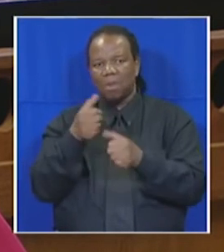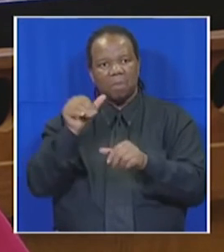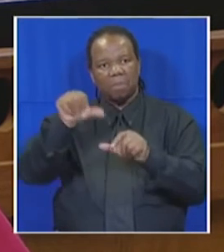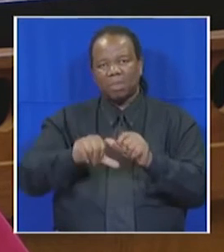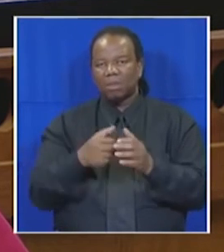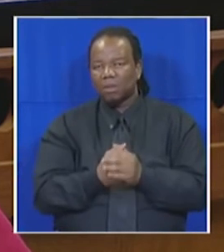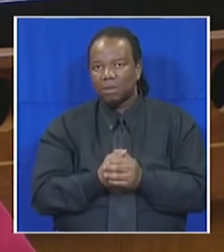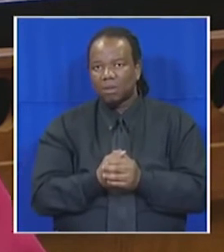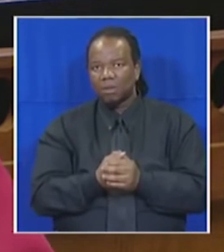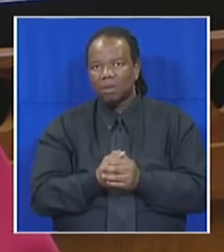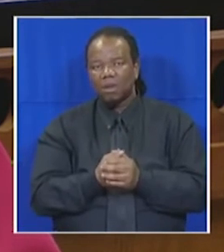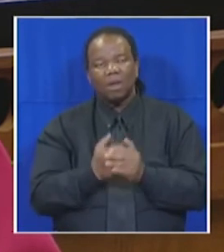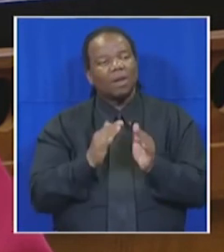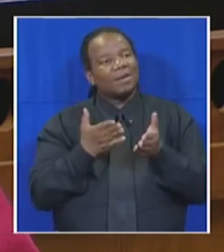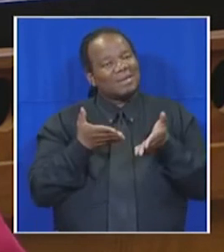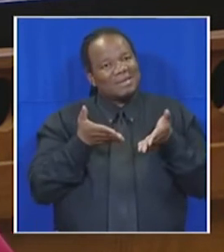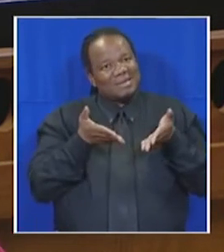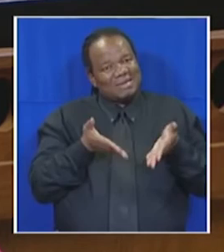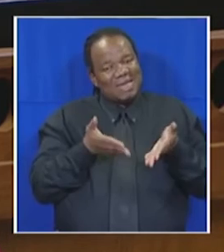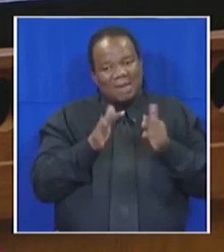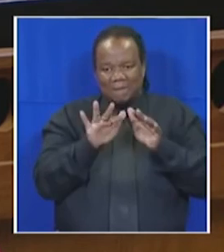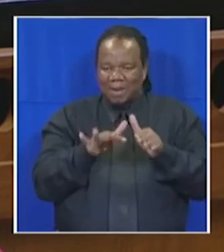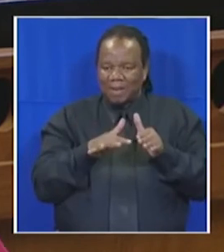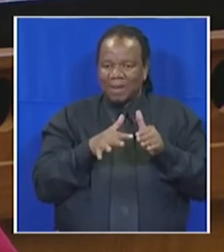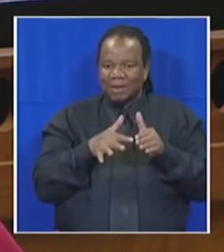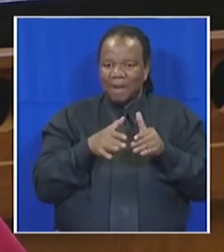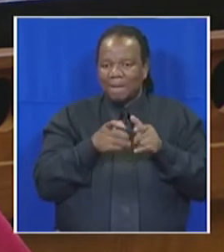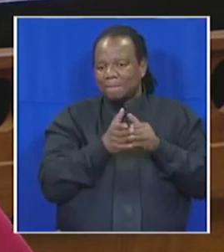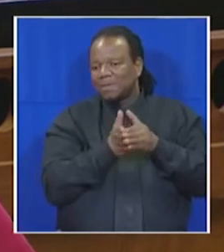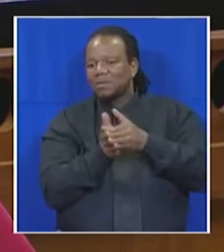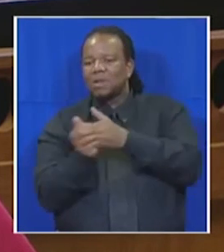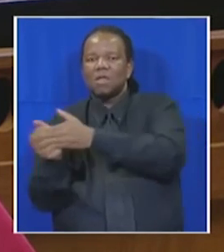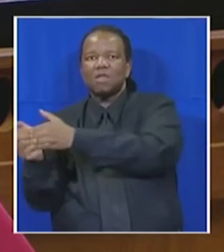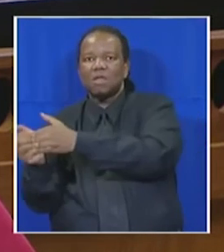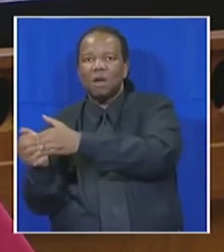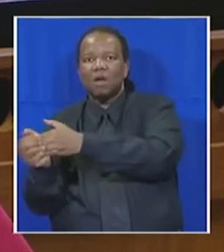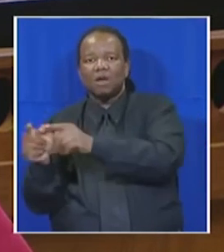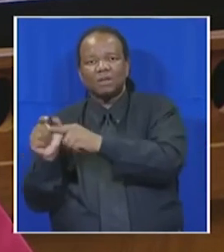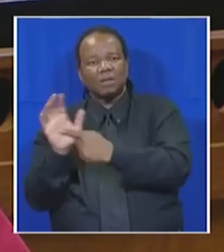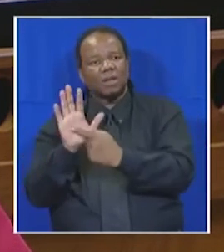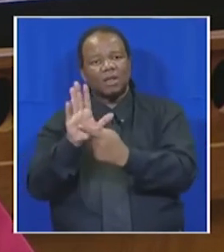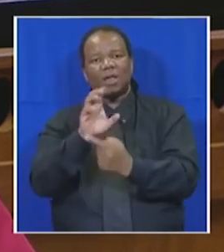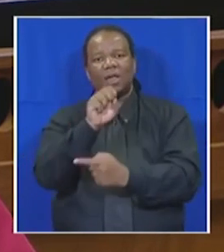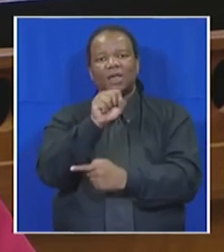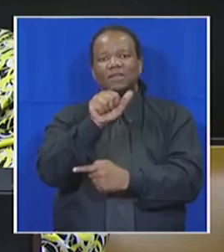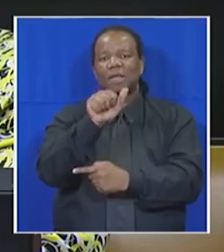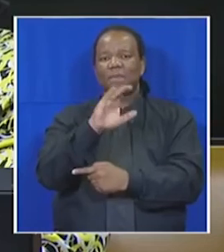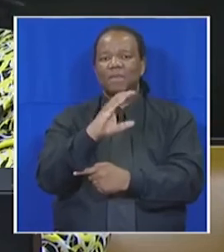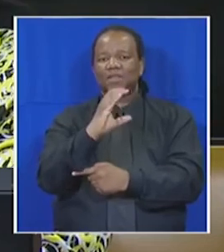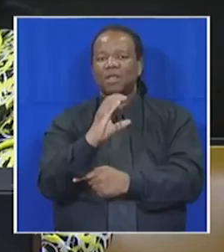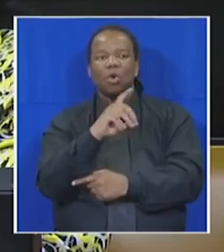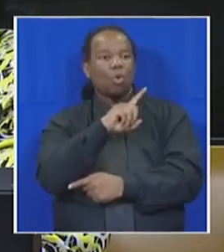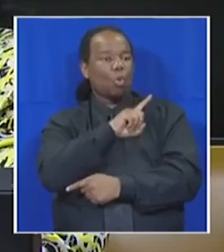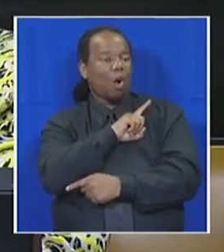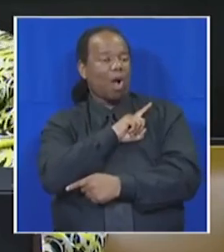We are being misled here in parliament by institutions such as the SABC because they are not being monitored by